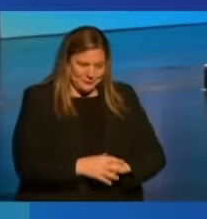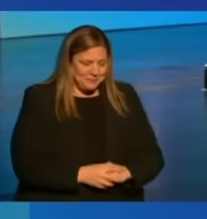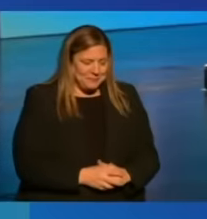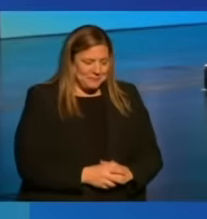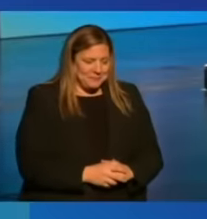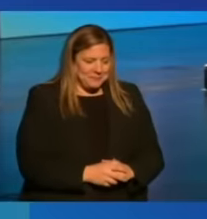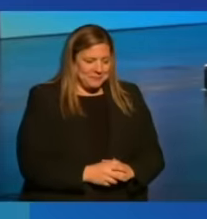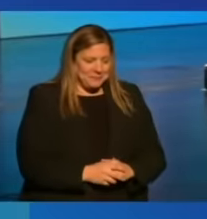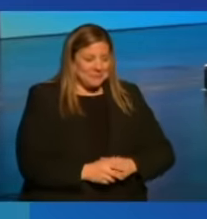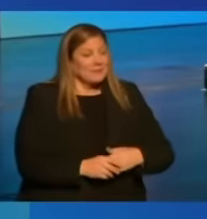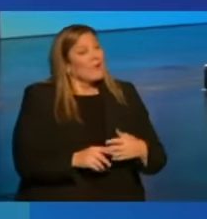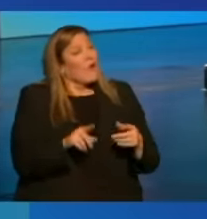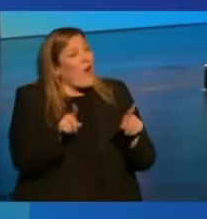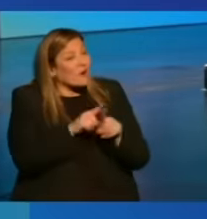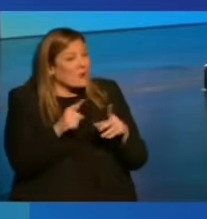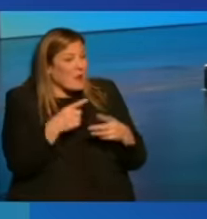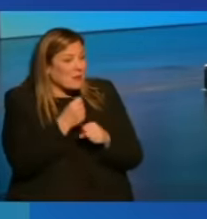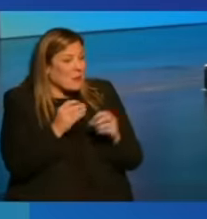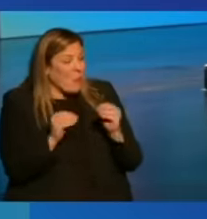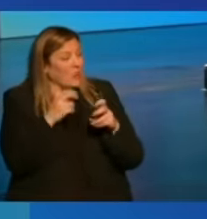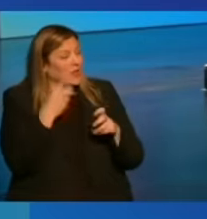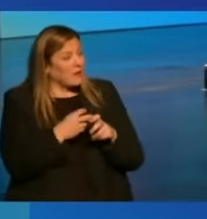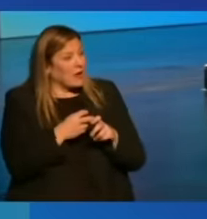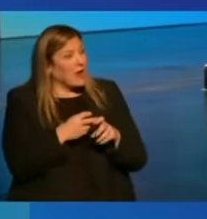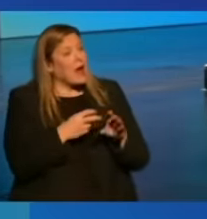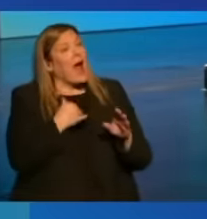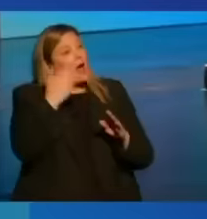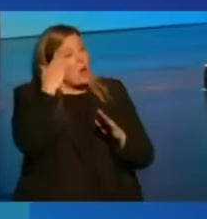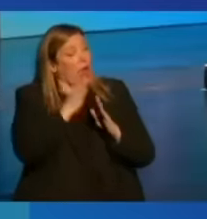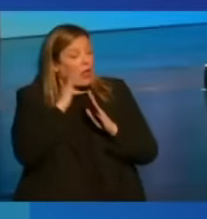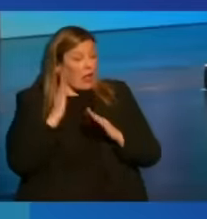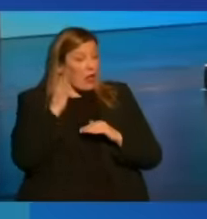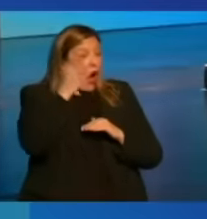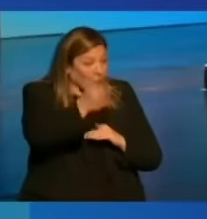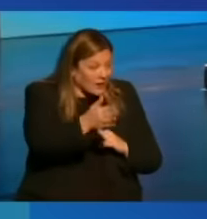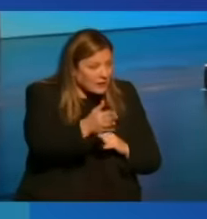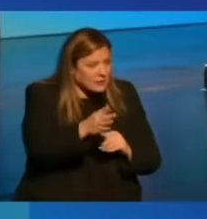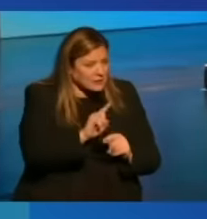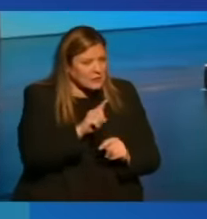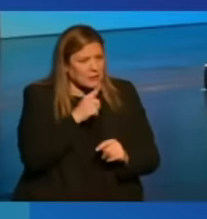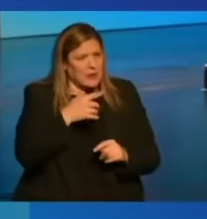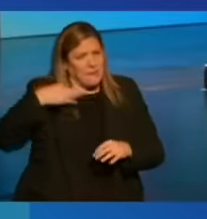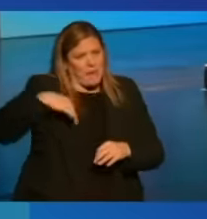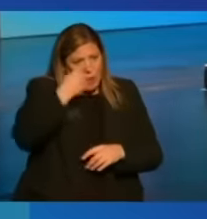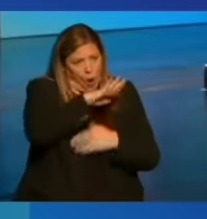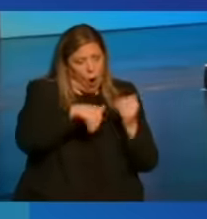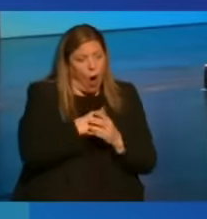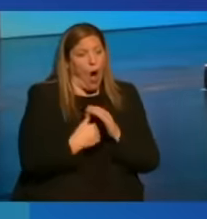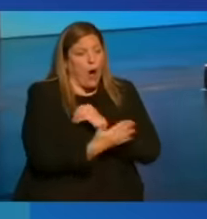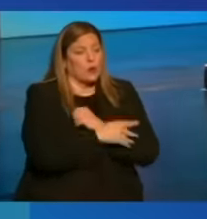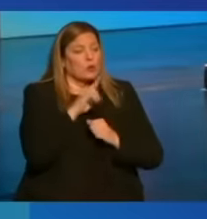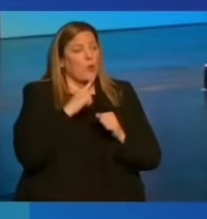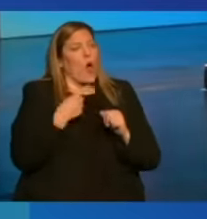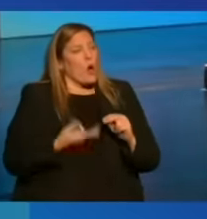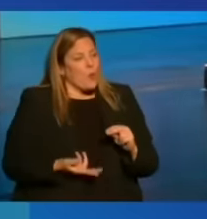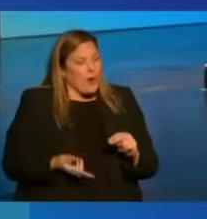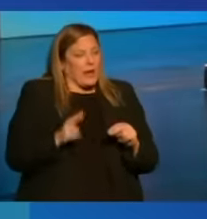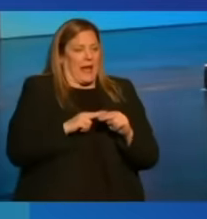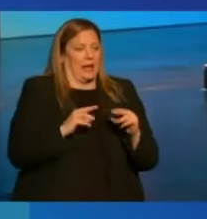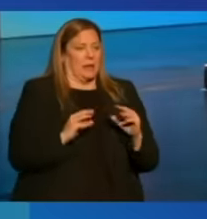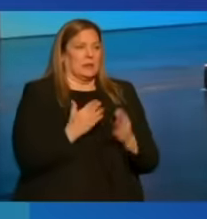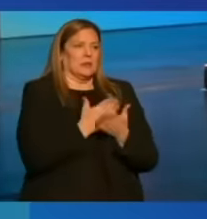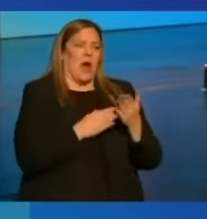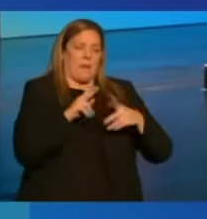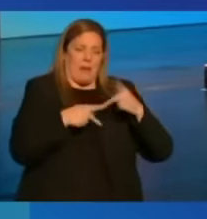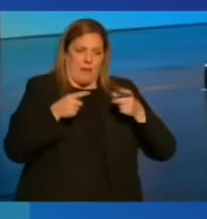Part of what also makes it harder is, although over the long run it's in the interest of all countries to regain some measure of control